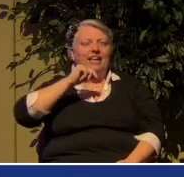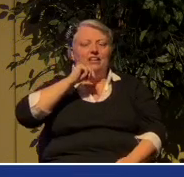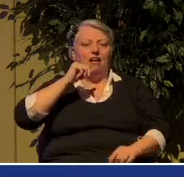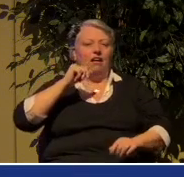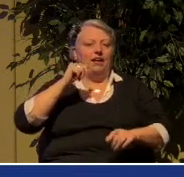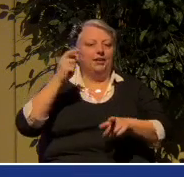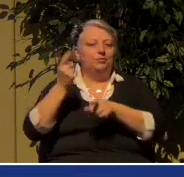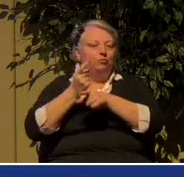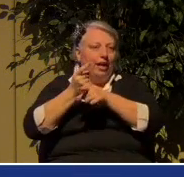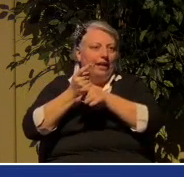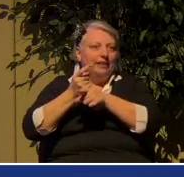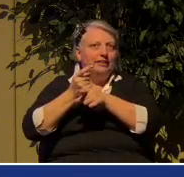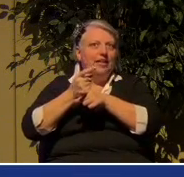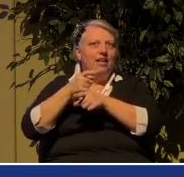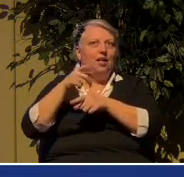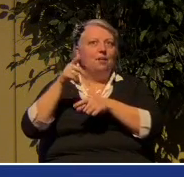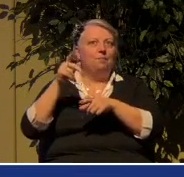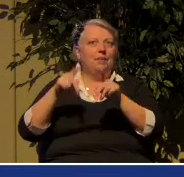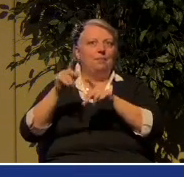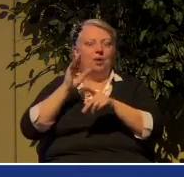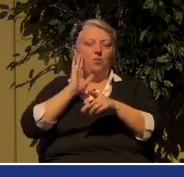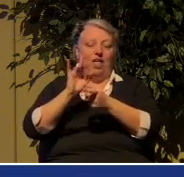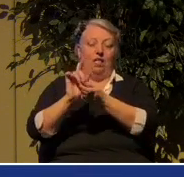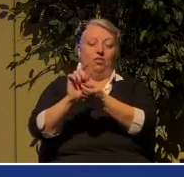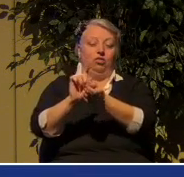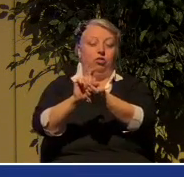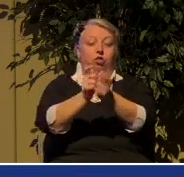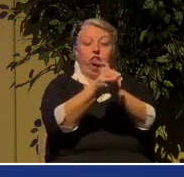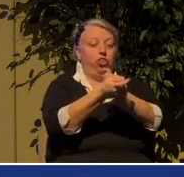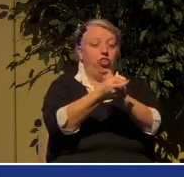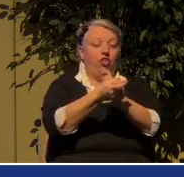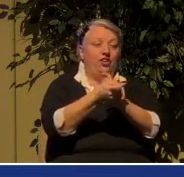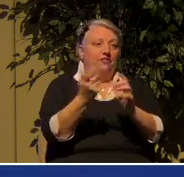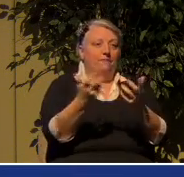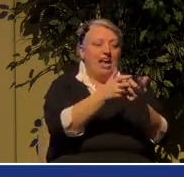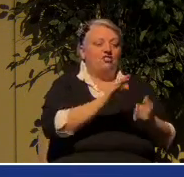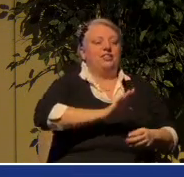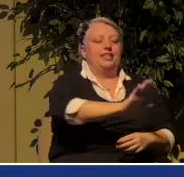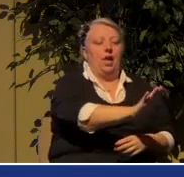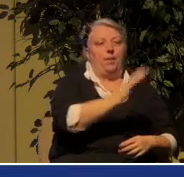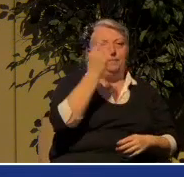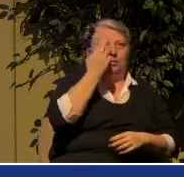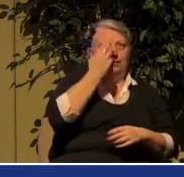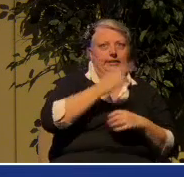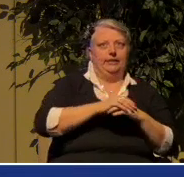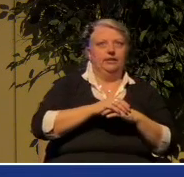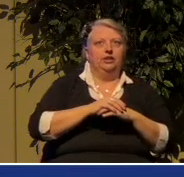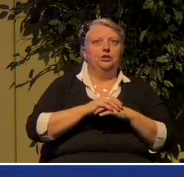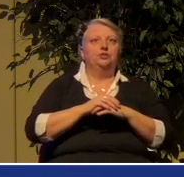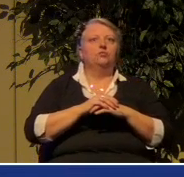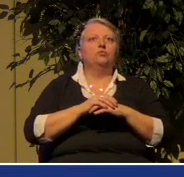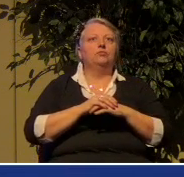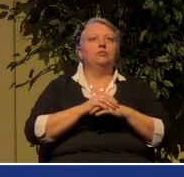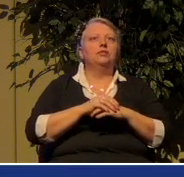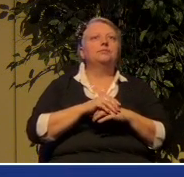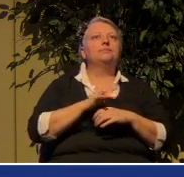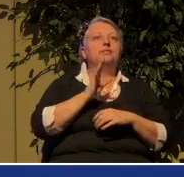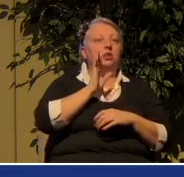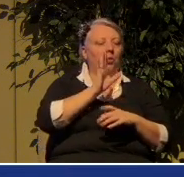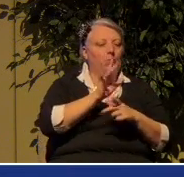And then the next phrase is really interesting. As they do the other Scriptures to their own destruction.